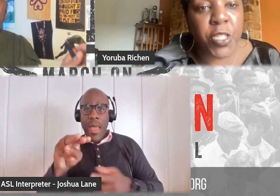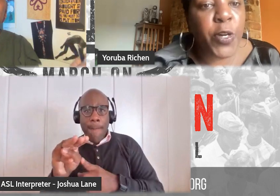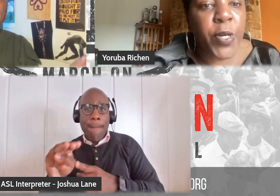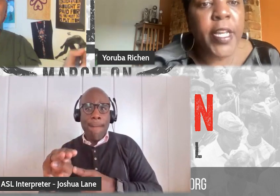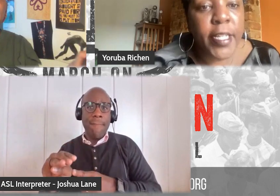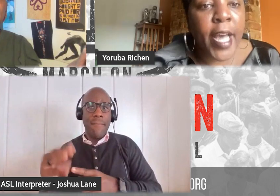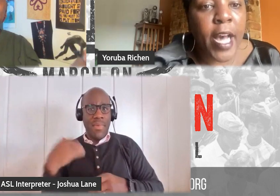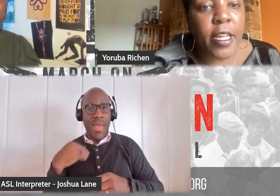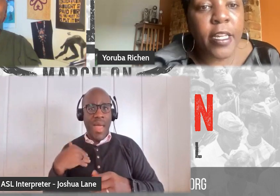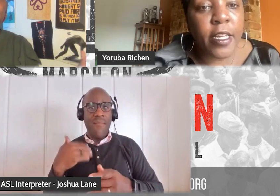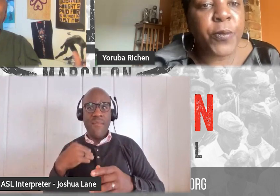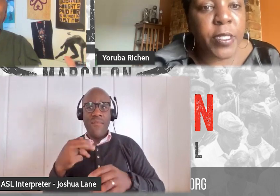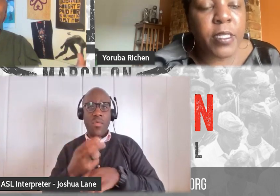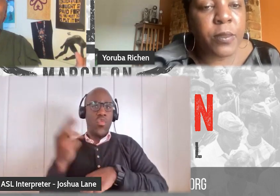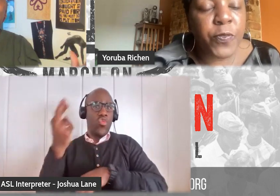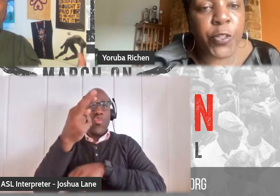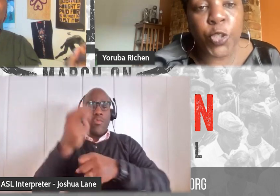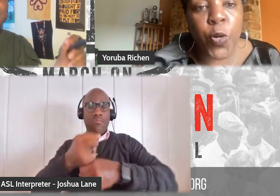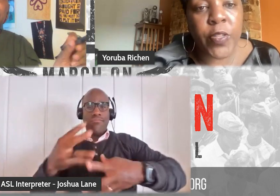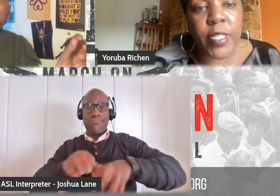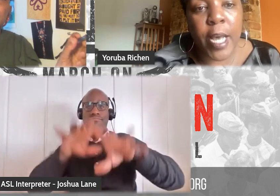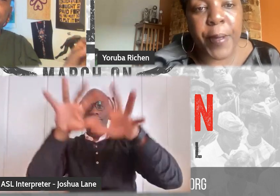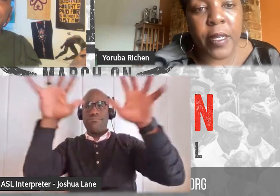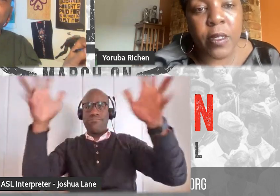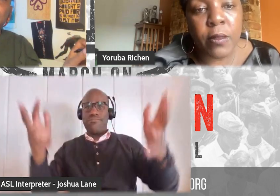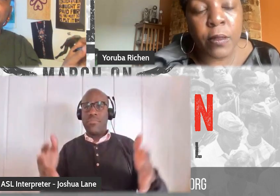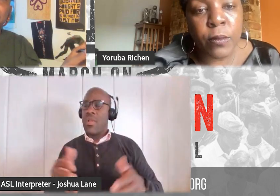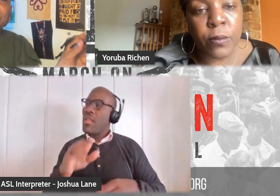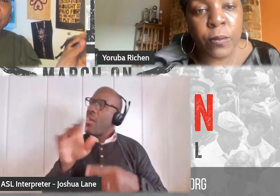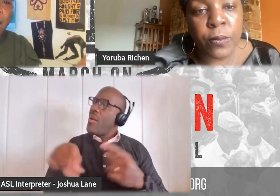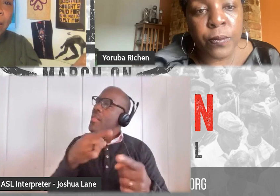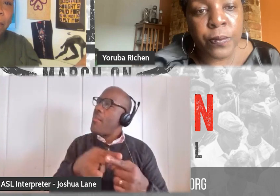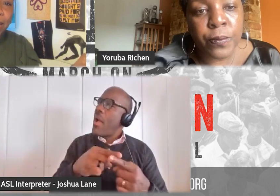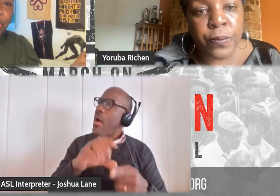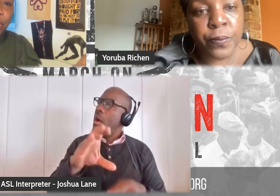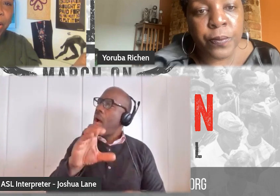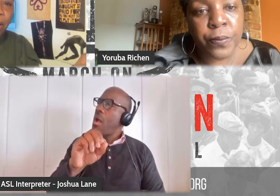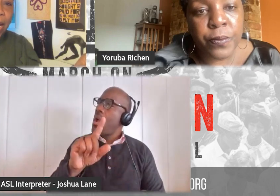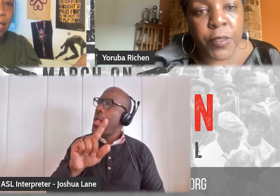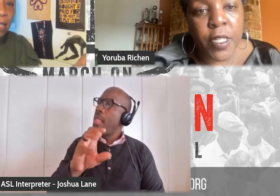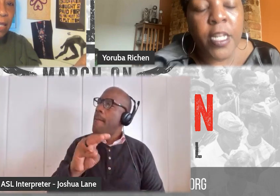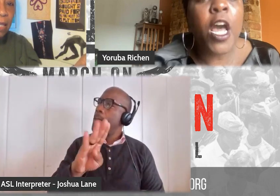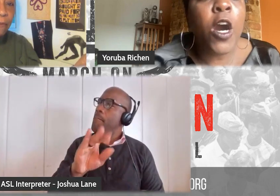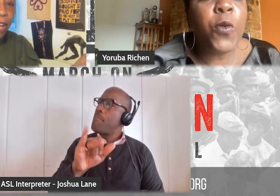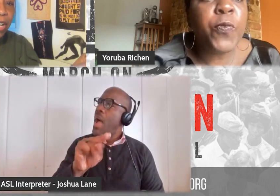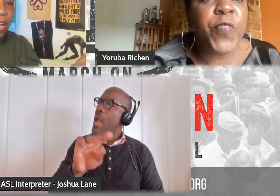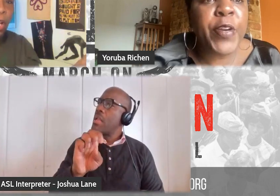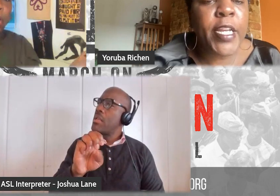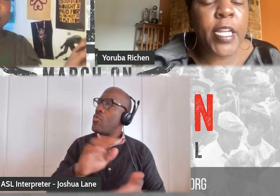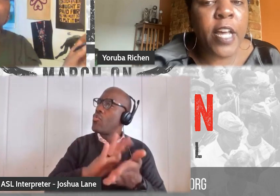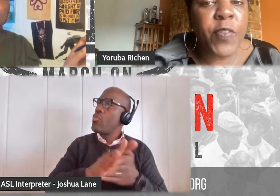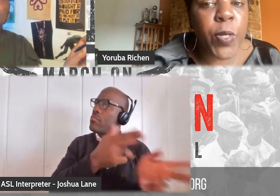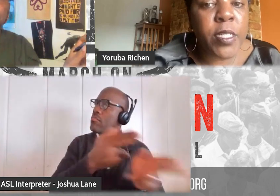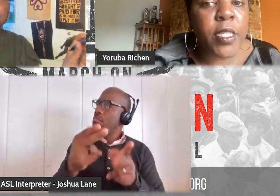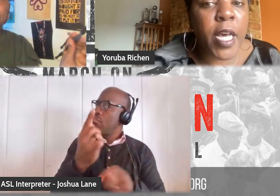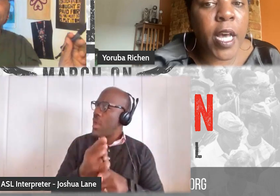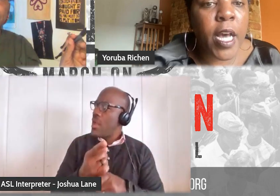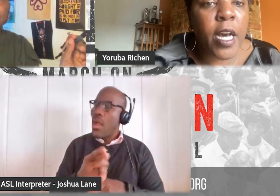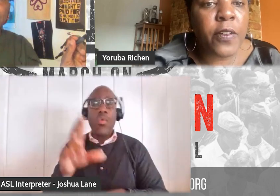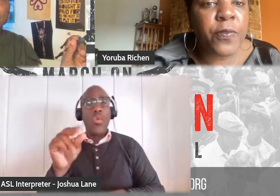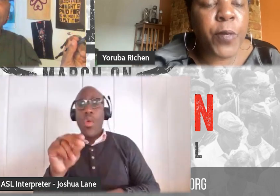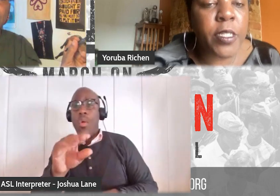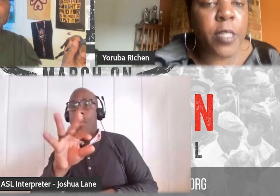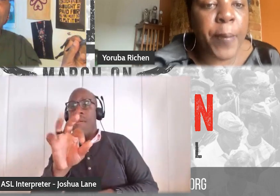destruction. So, yeah, it was for sure. Well, that was about the Columbine shooting, right? No, Fahrenheit 9-11 was